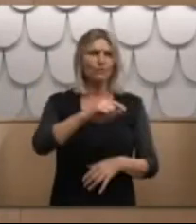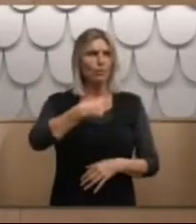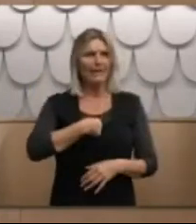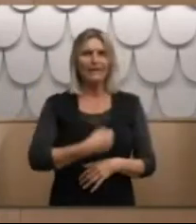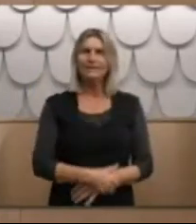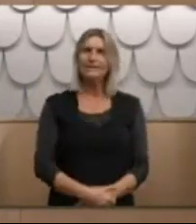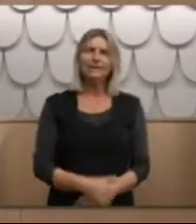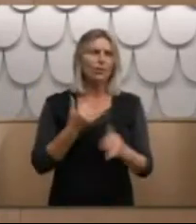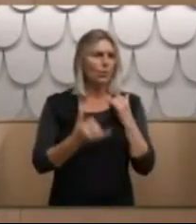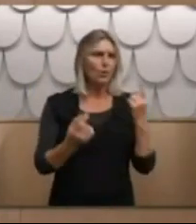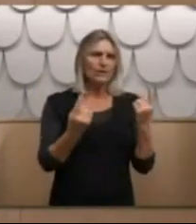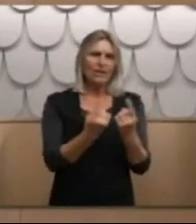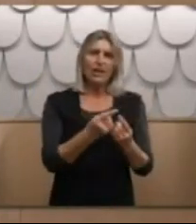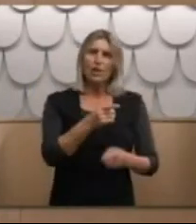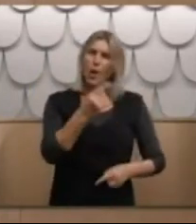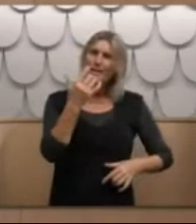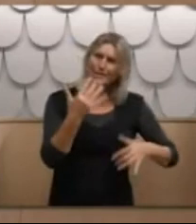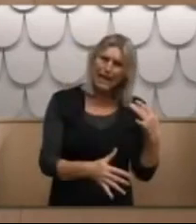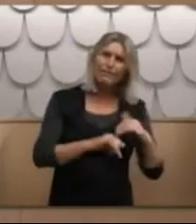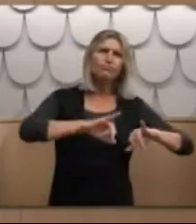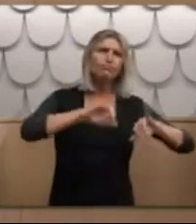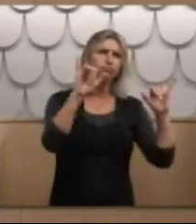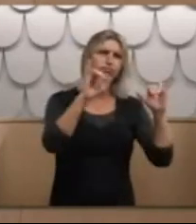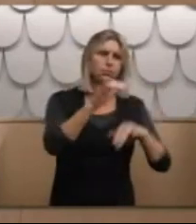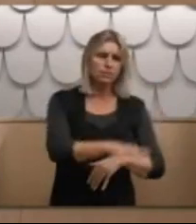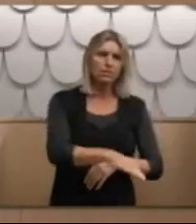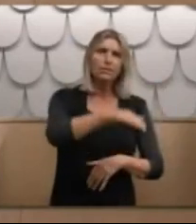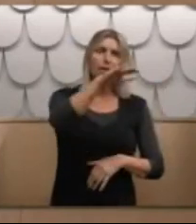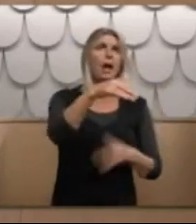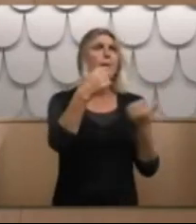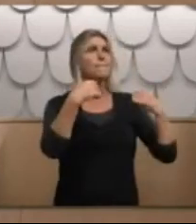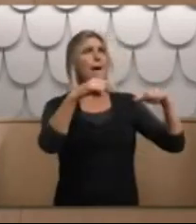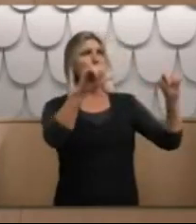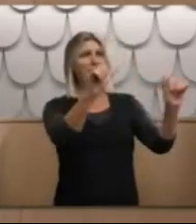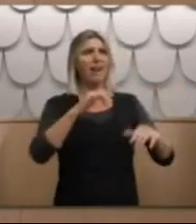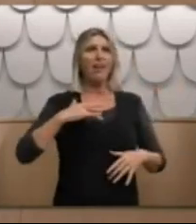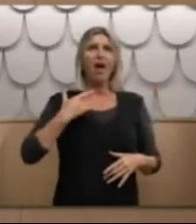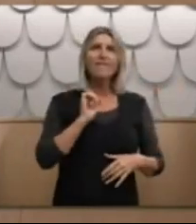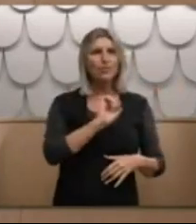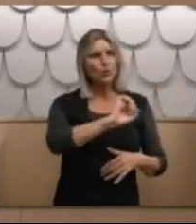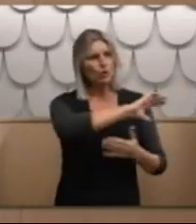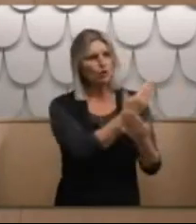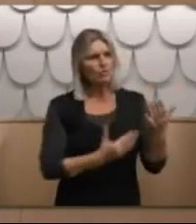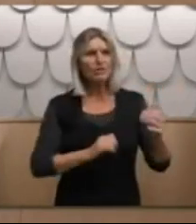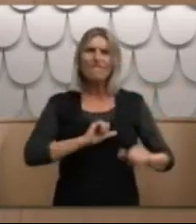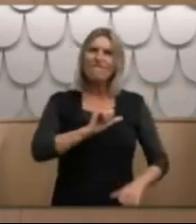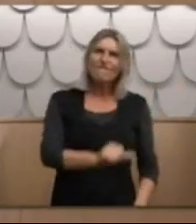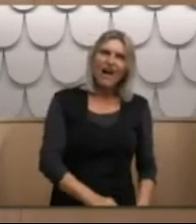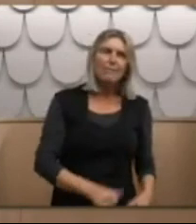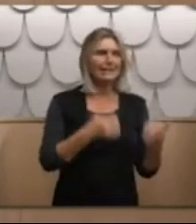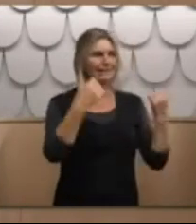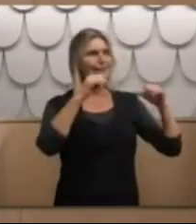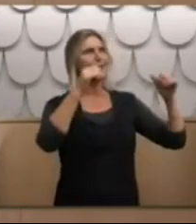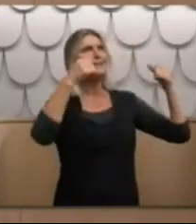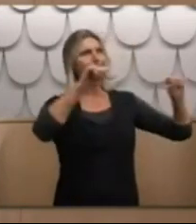That is the worst thing. You suffered so badly. You succeeded in your life or your description of life on the farm and your success